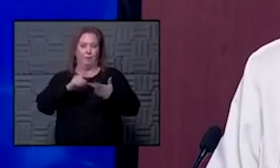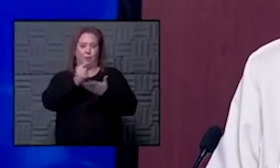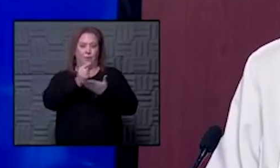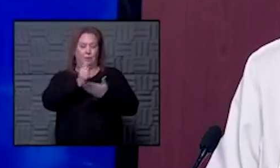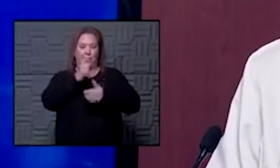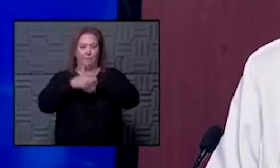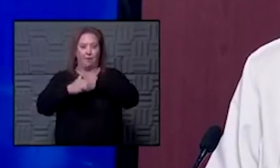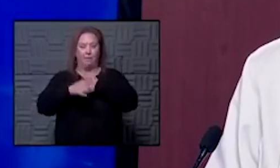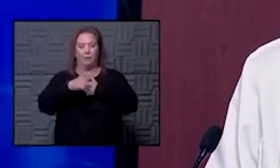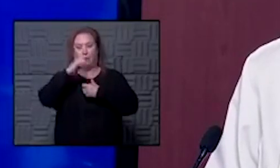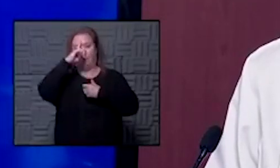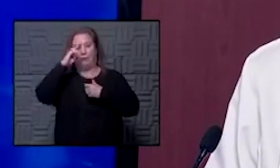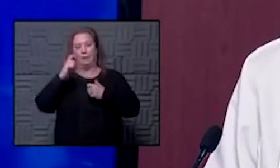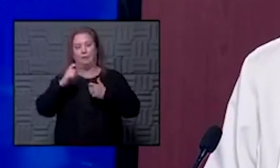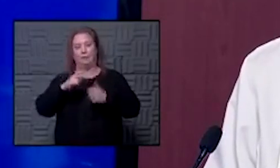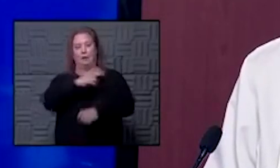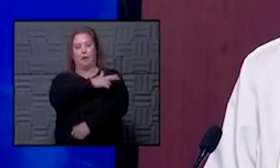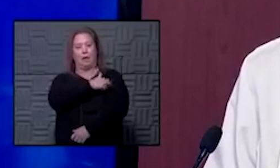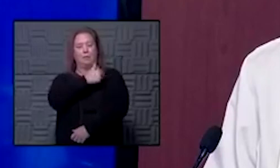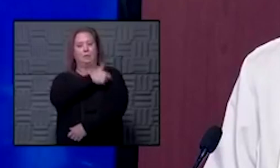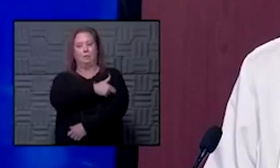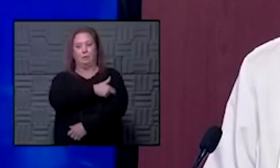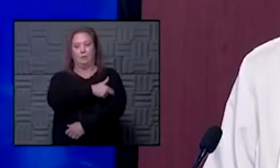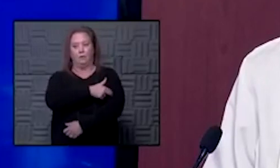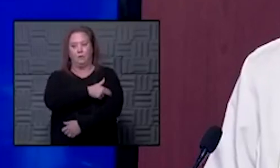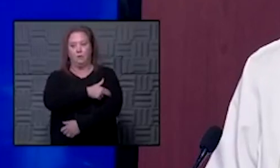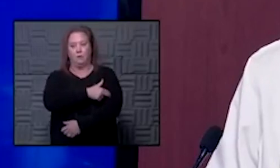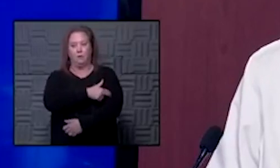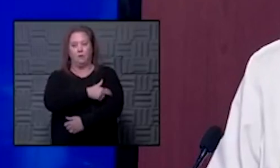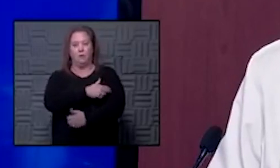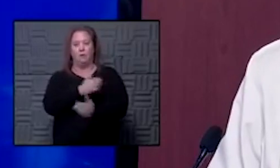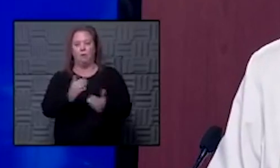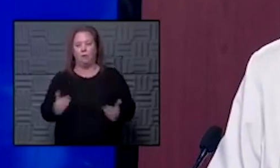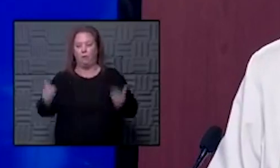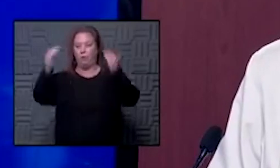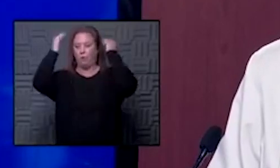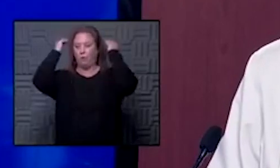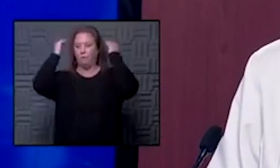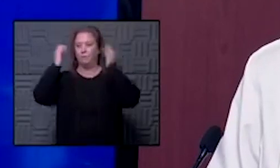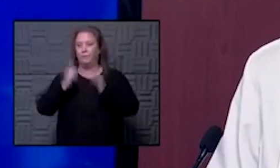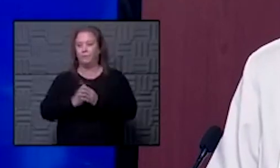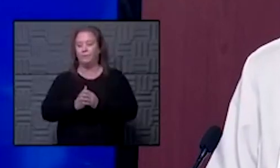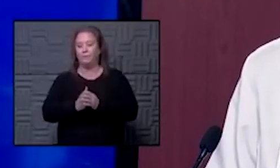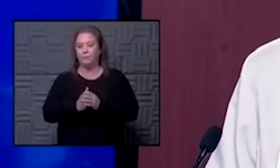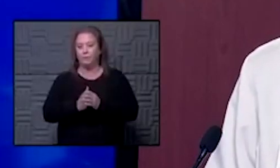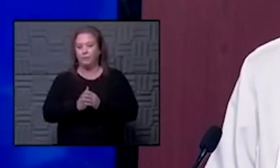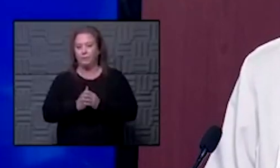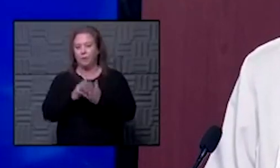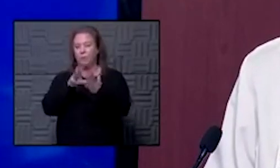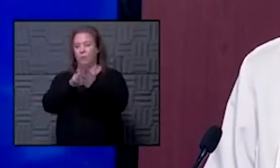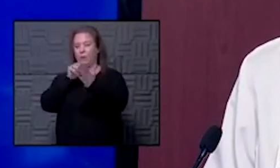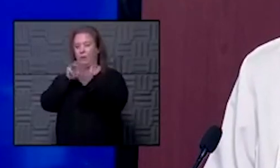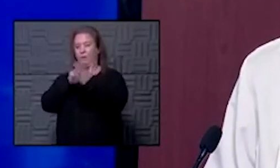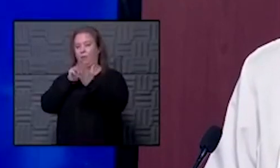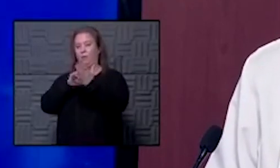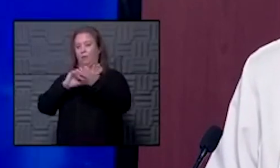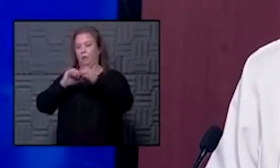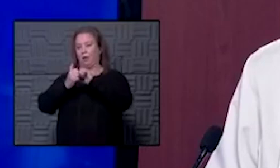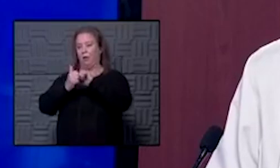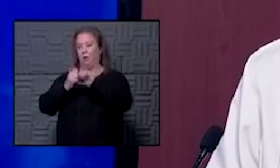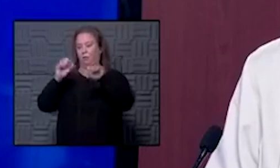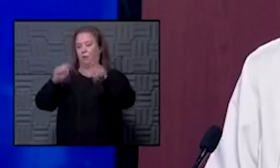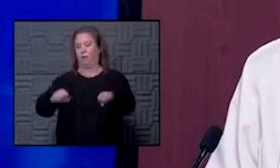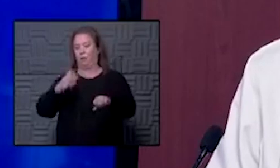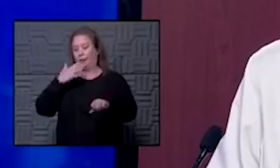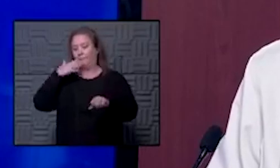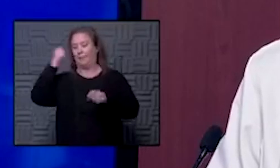simply because hospitals were overwhelmed we have learned from that how we could